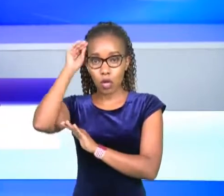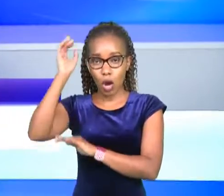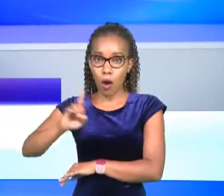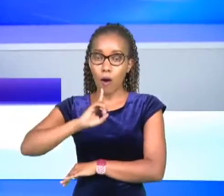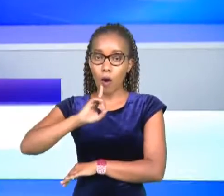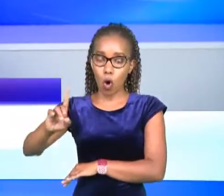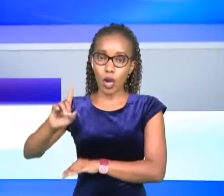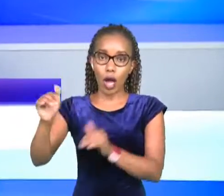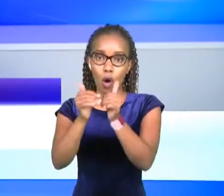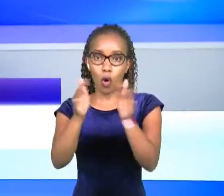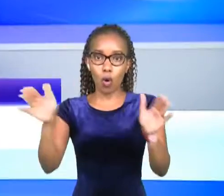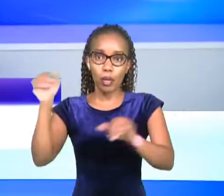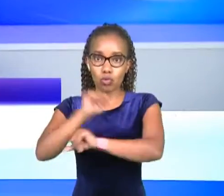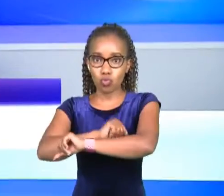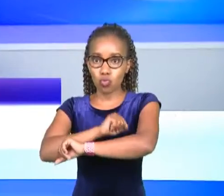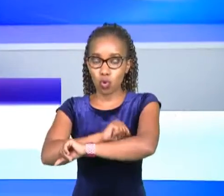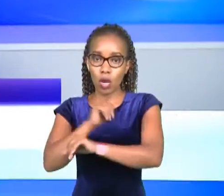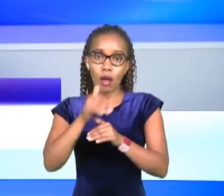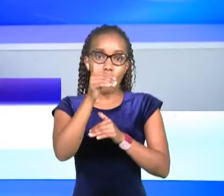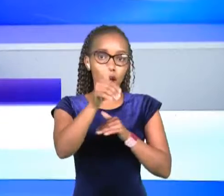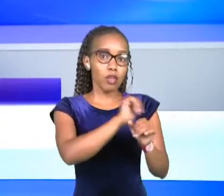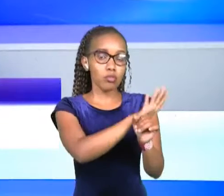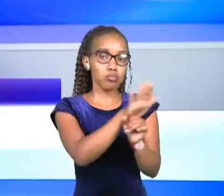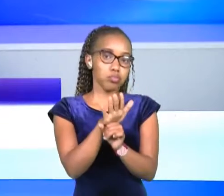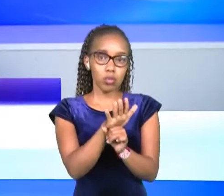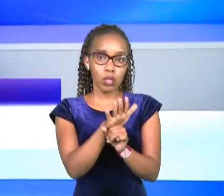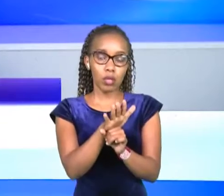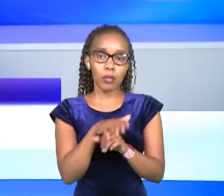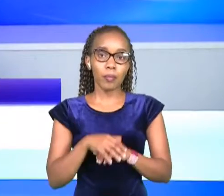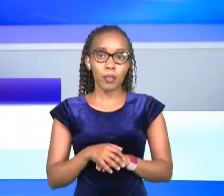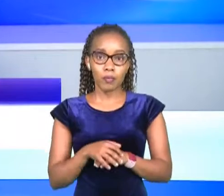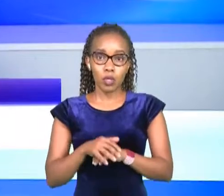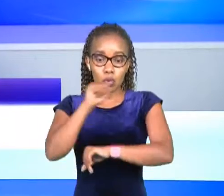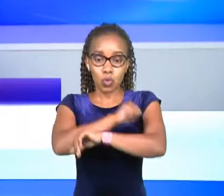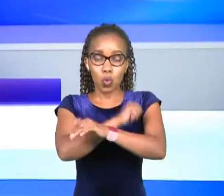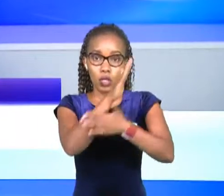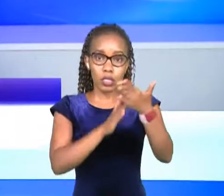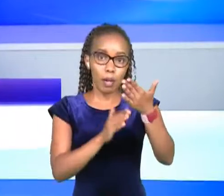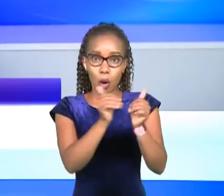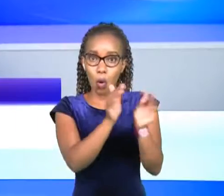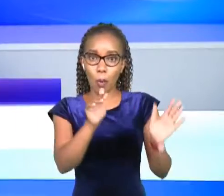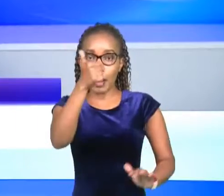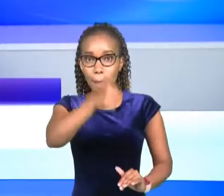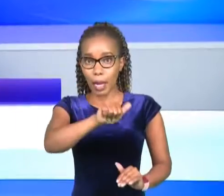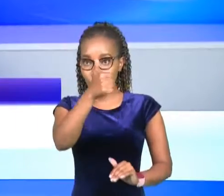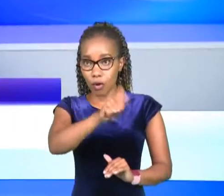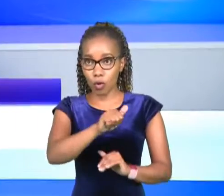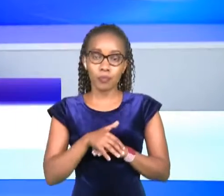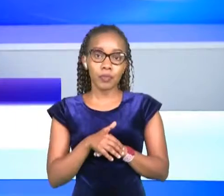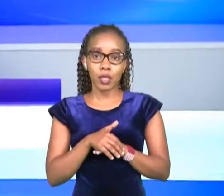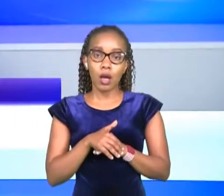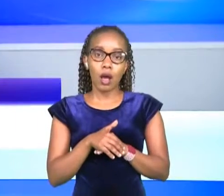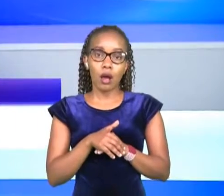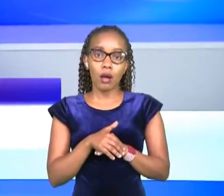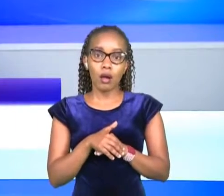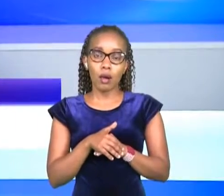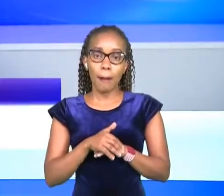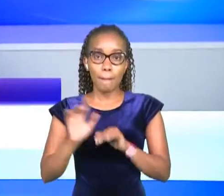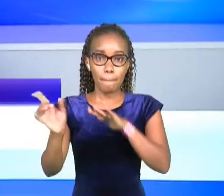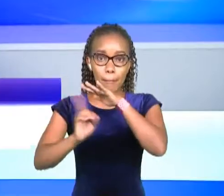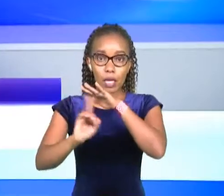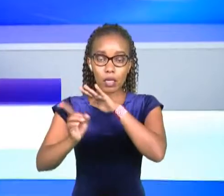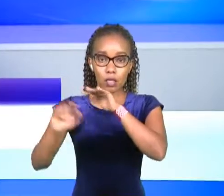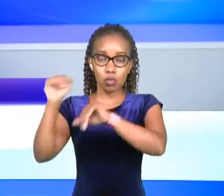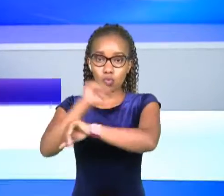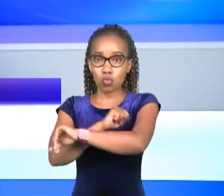partial reopening of schools after kobe 19 pandemic some schools have not reopened despite meeting all the ministry guidelines